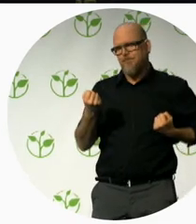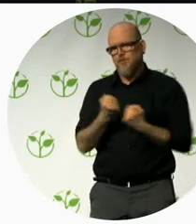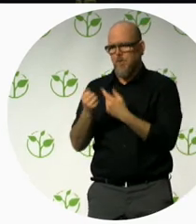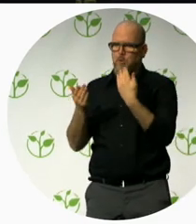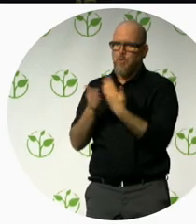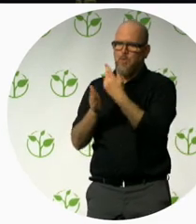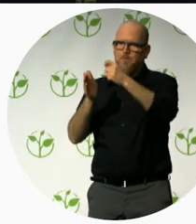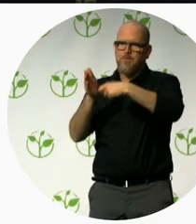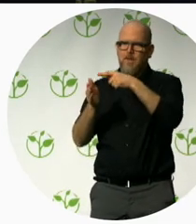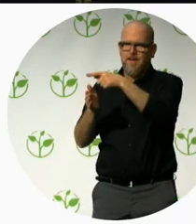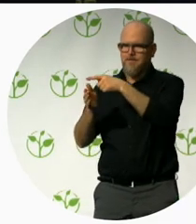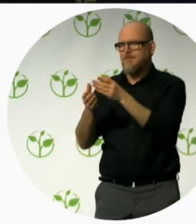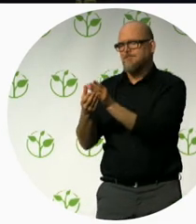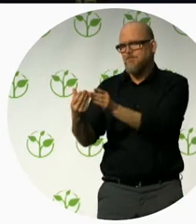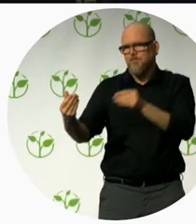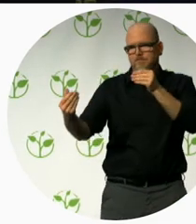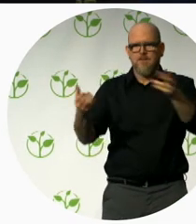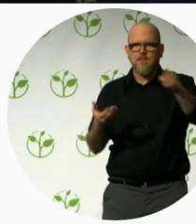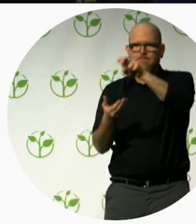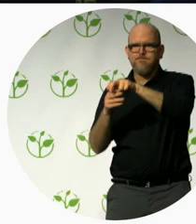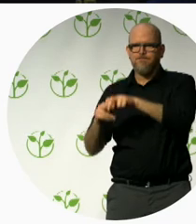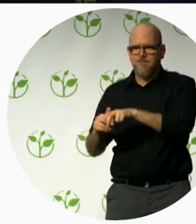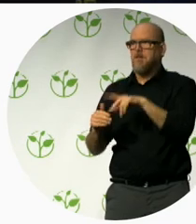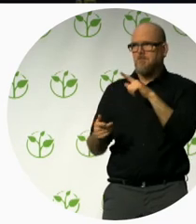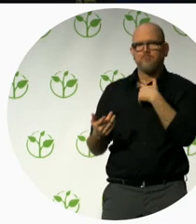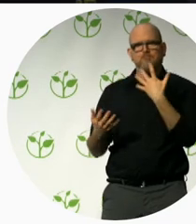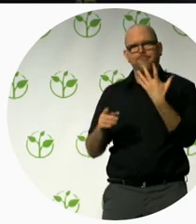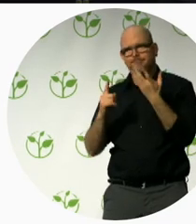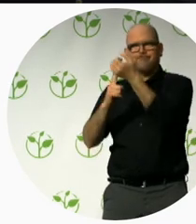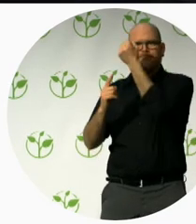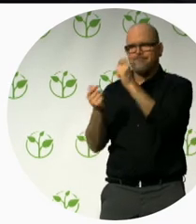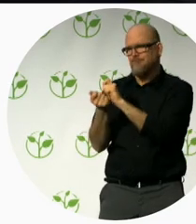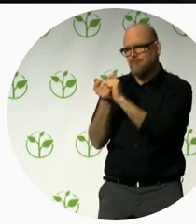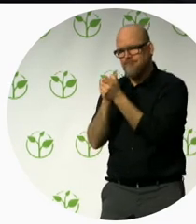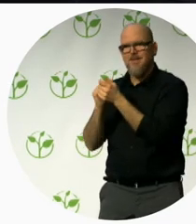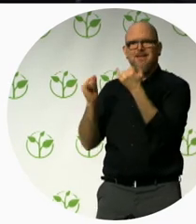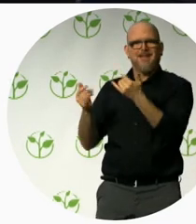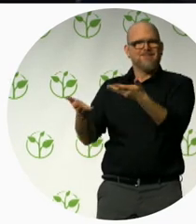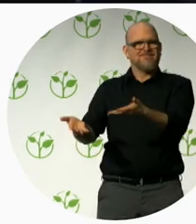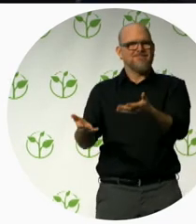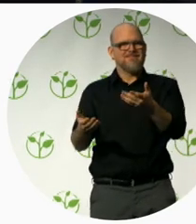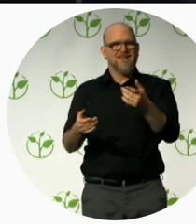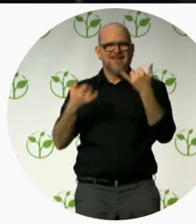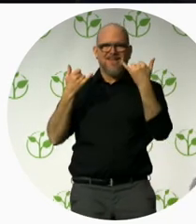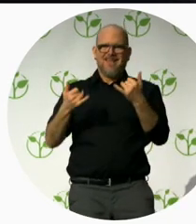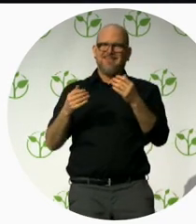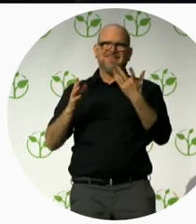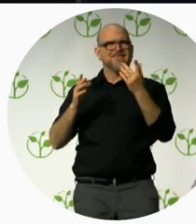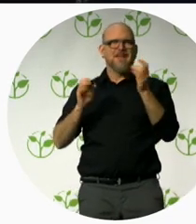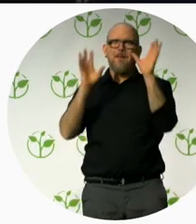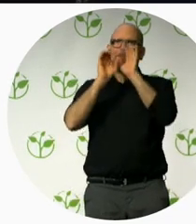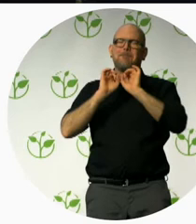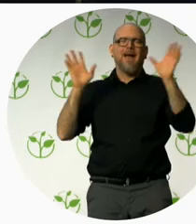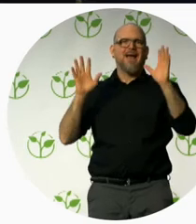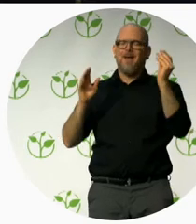to all this in a magical city like Venice and make it for everyone the opportunity to do a tour in gondola. Sustain